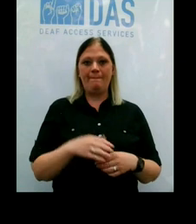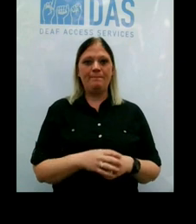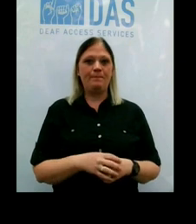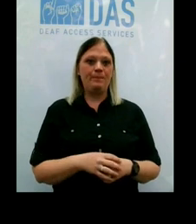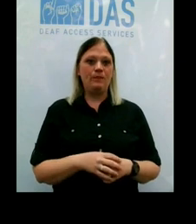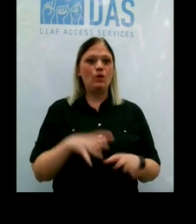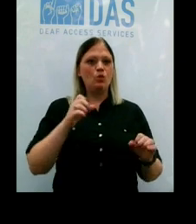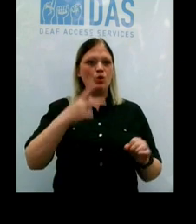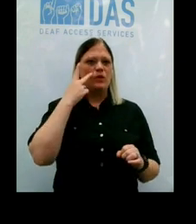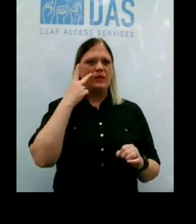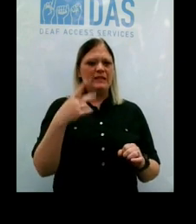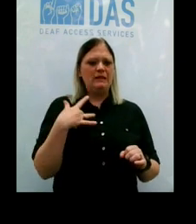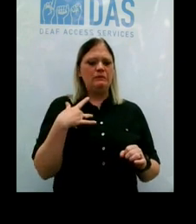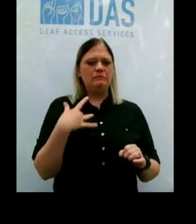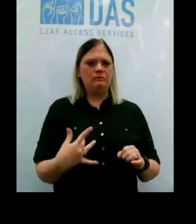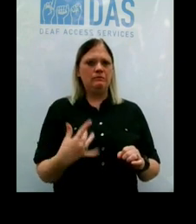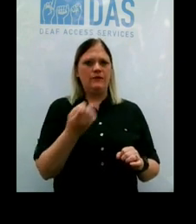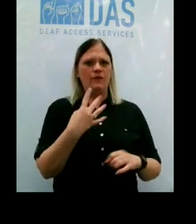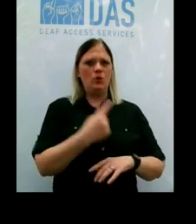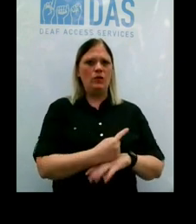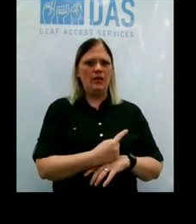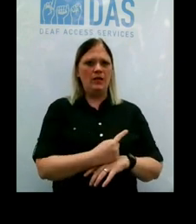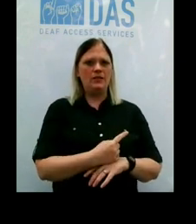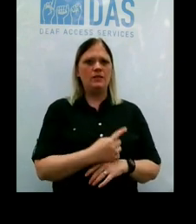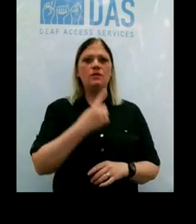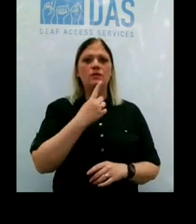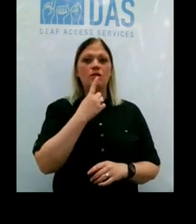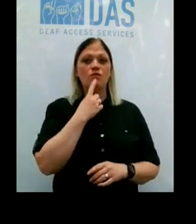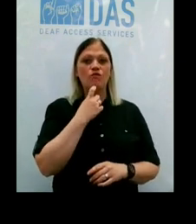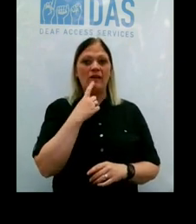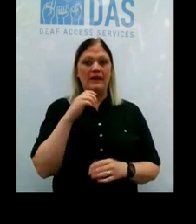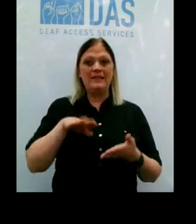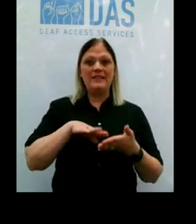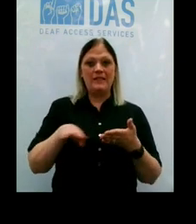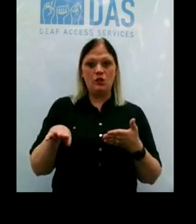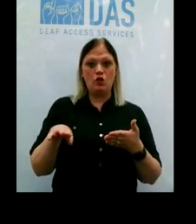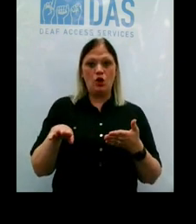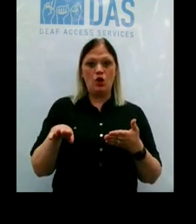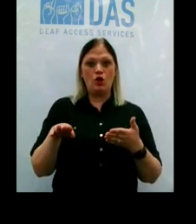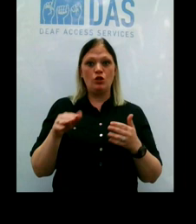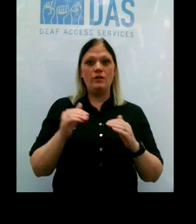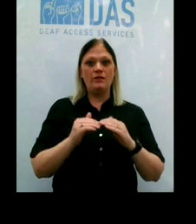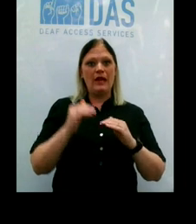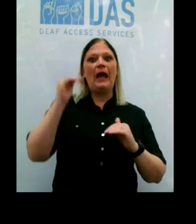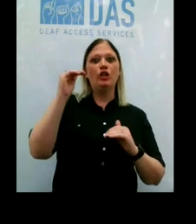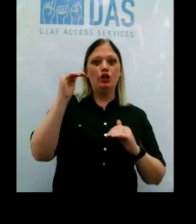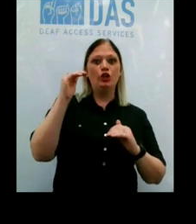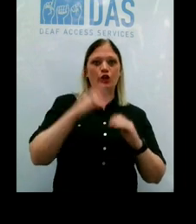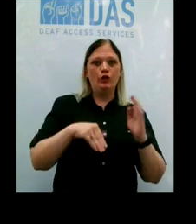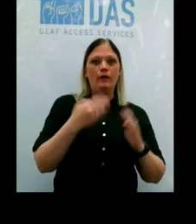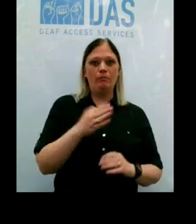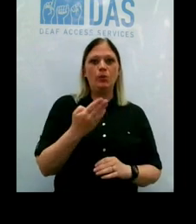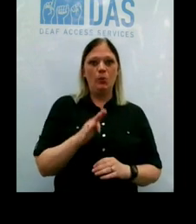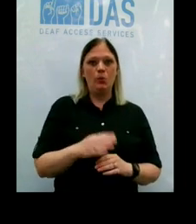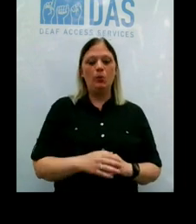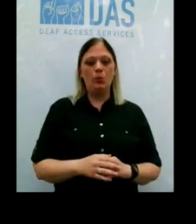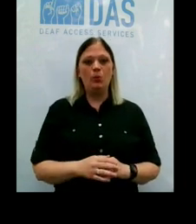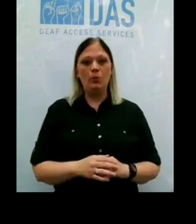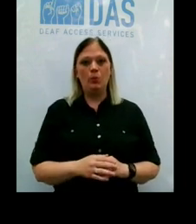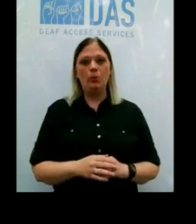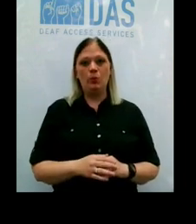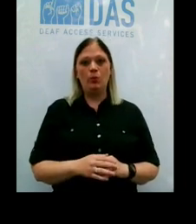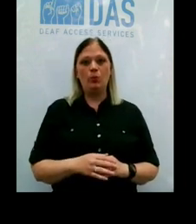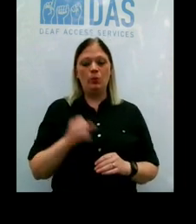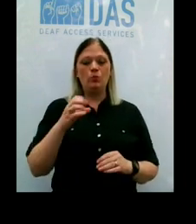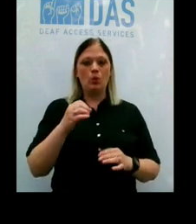trend for the past couple of days, the red line, which are the discharges, has been much higher than the blue line. So, again, we are